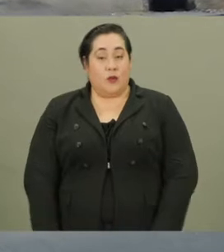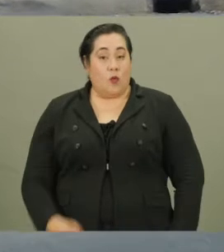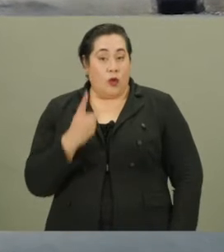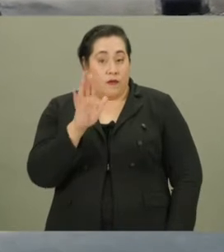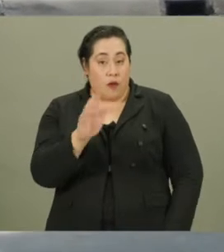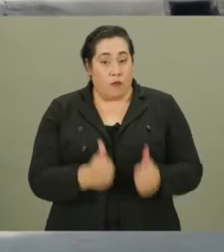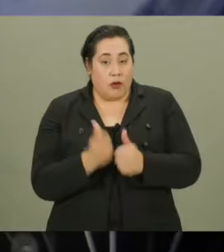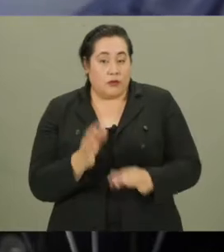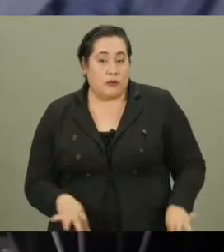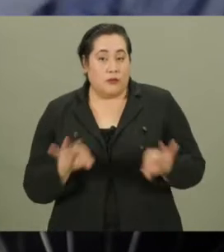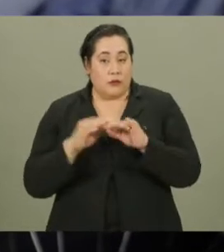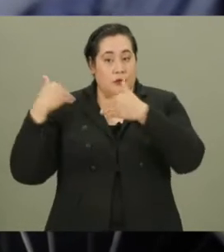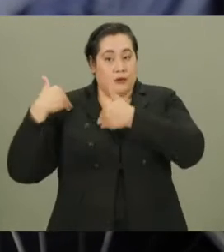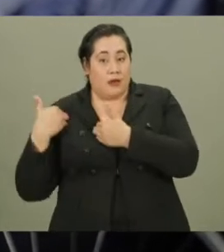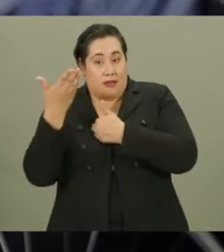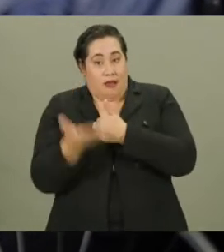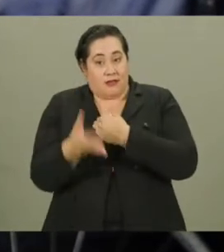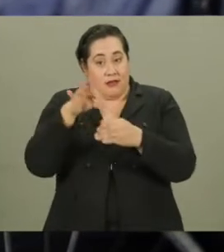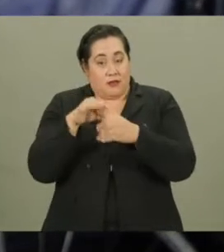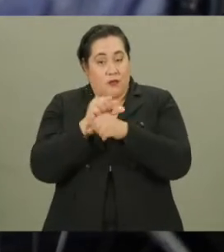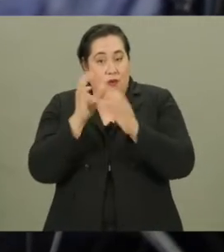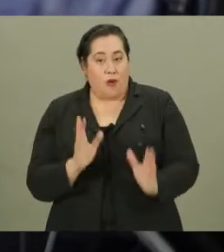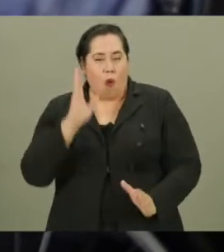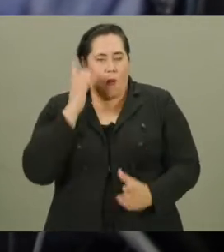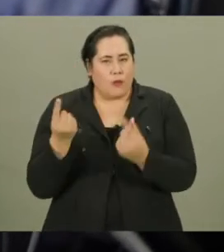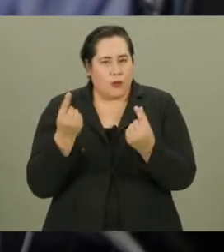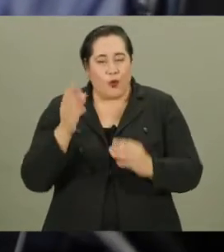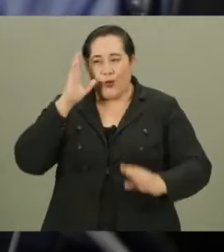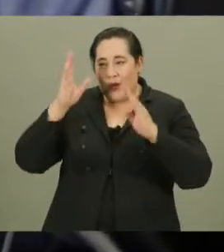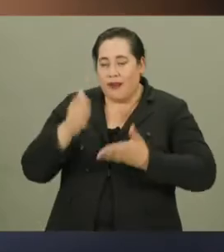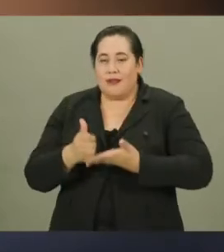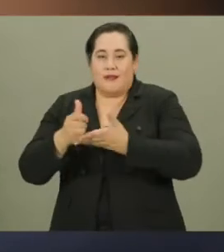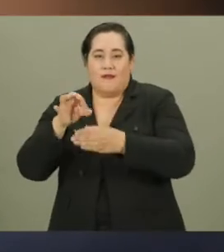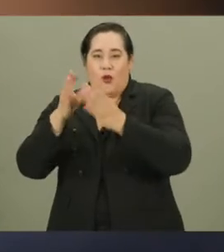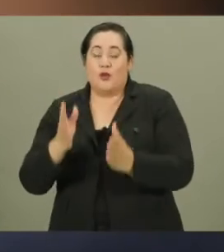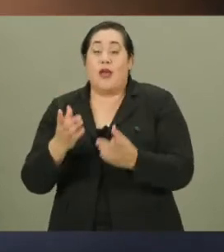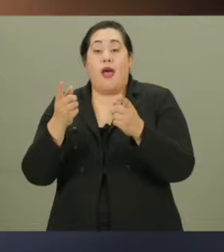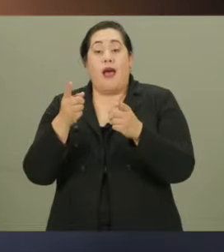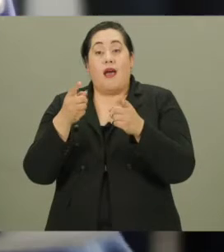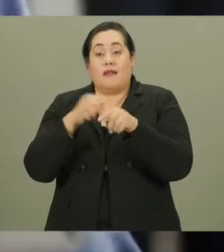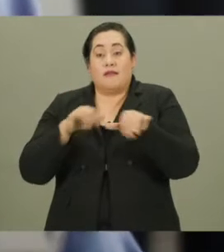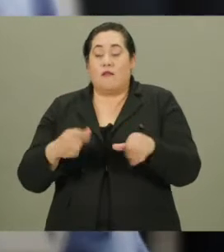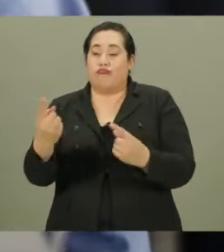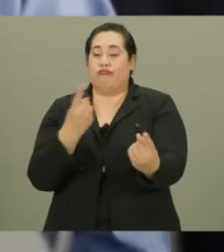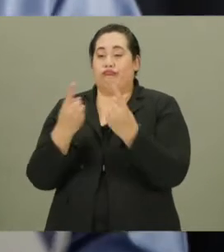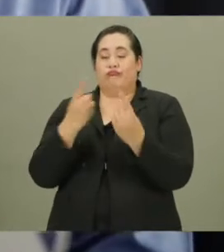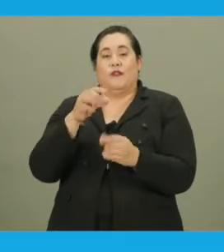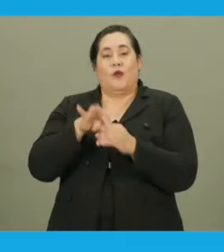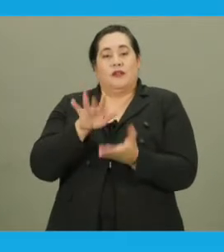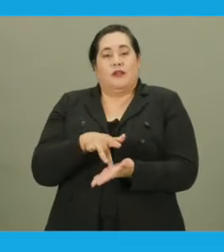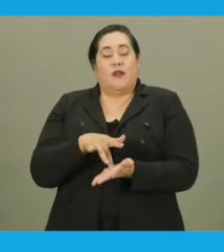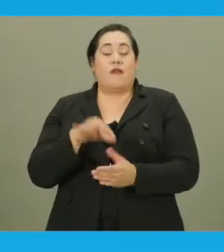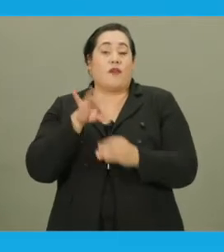One of your most important responsibilities as an election worker will be to greet and assist voters as they approach the vote center.